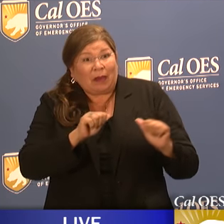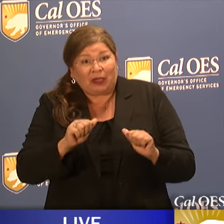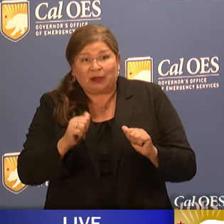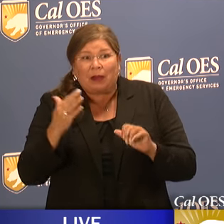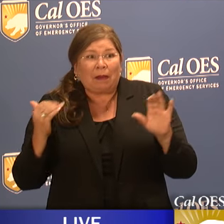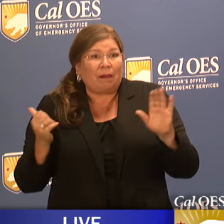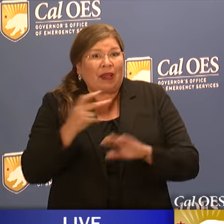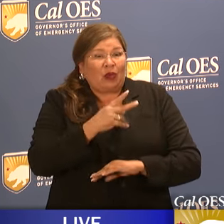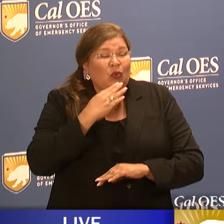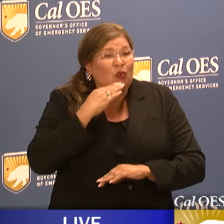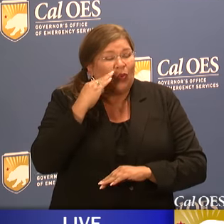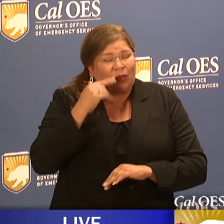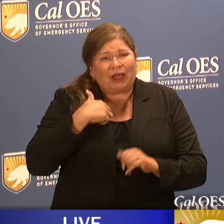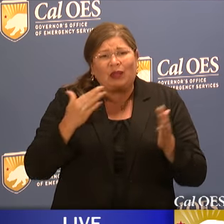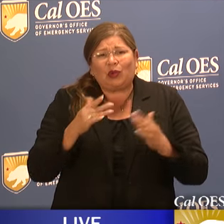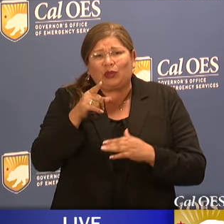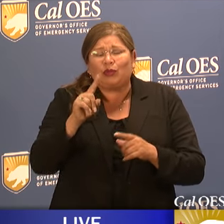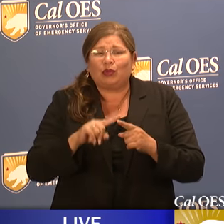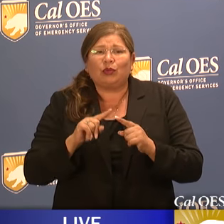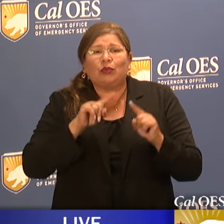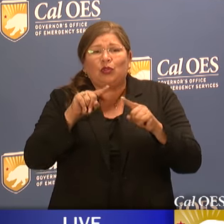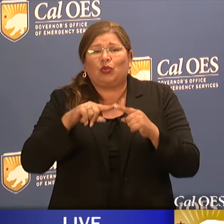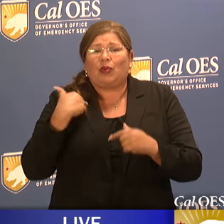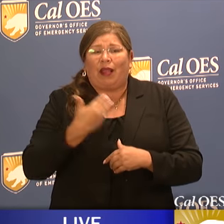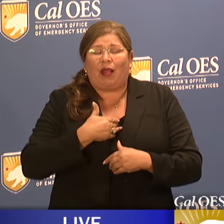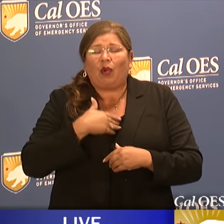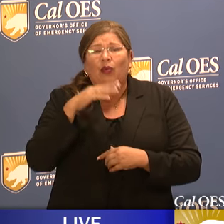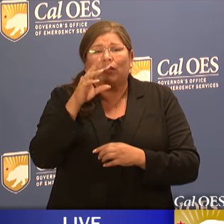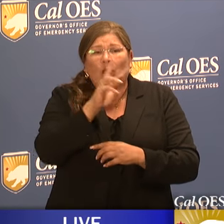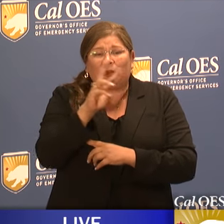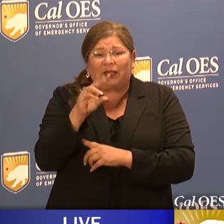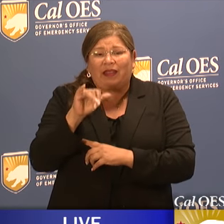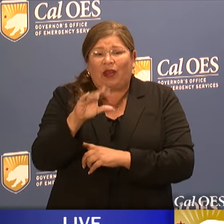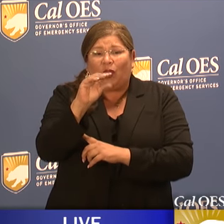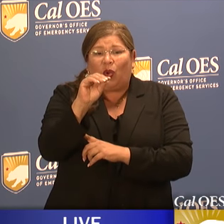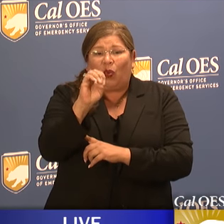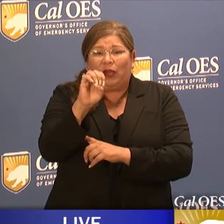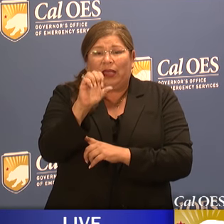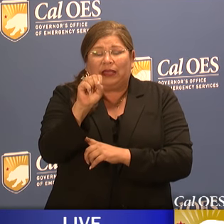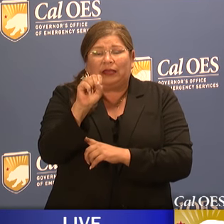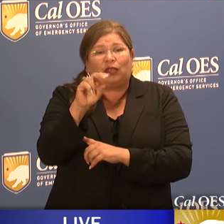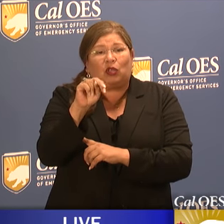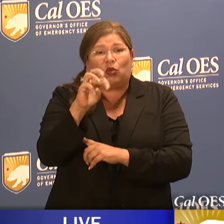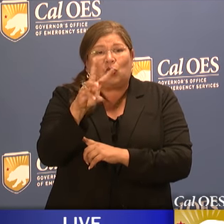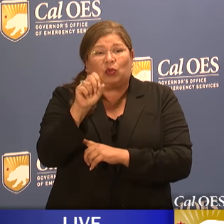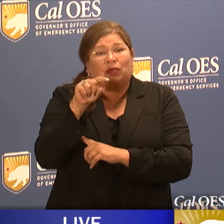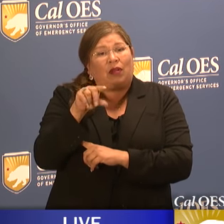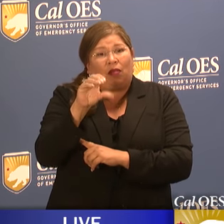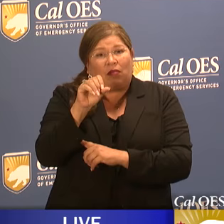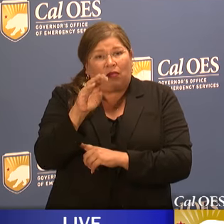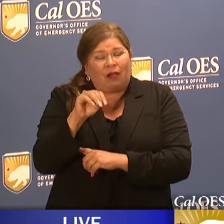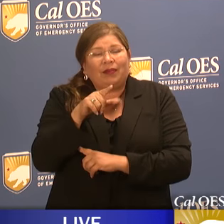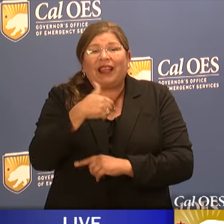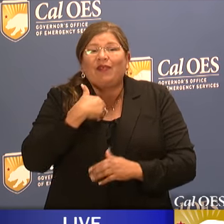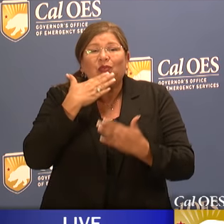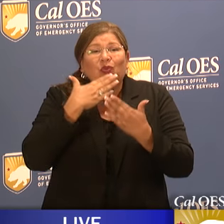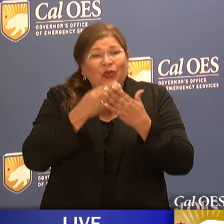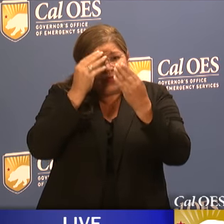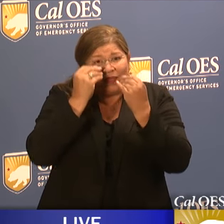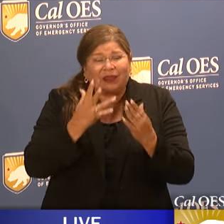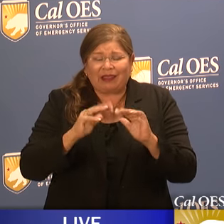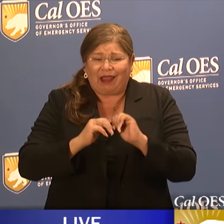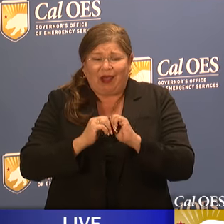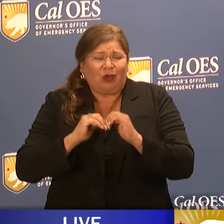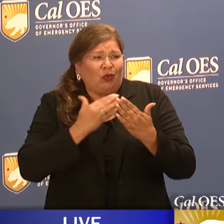going home, I want to urge you to go to our website. It's OESnews.com and on there we've got some great information about how to safely get